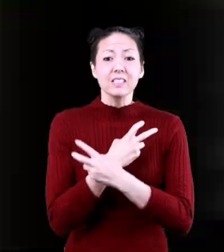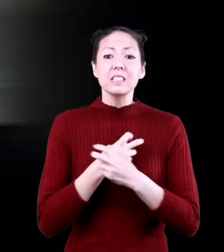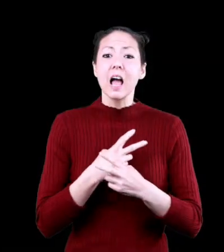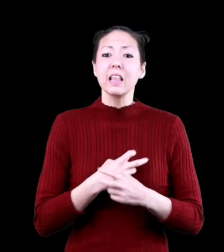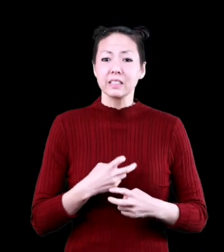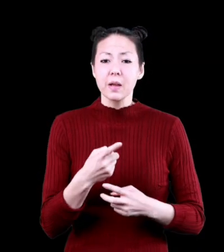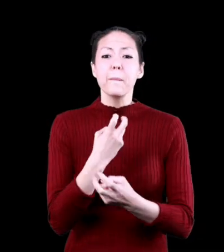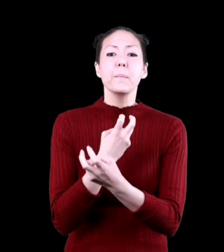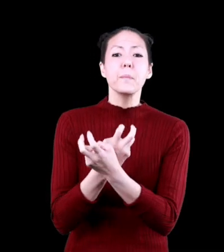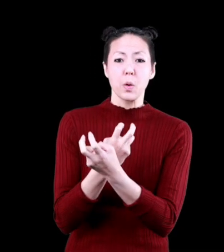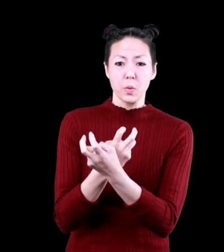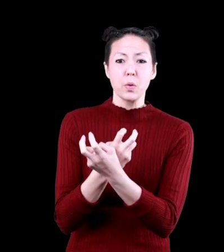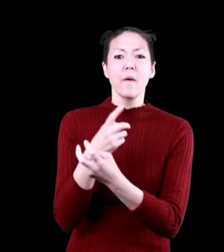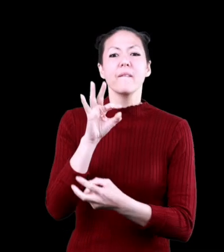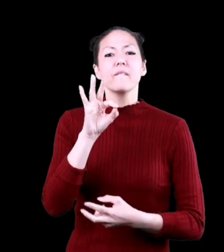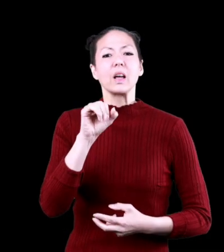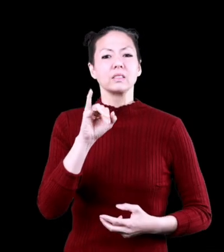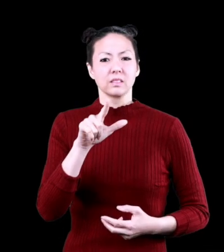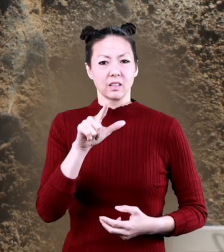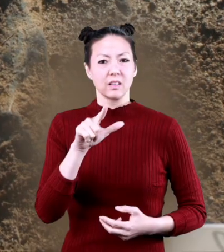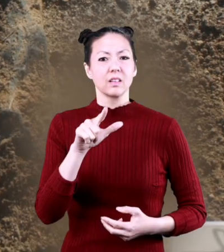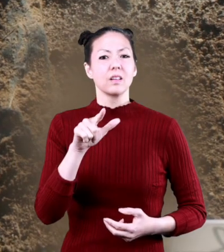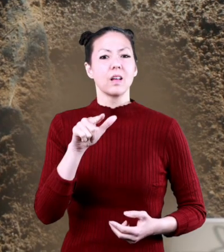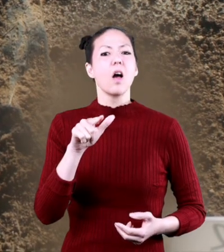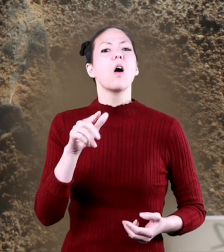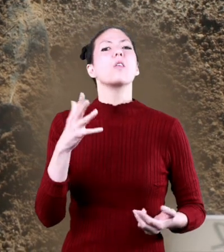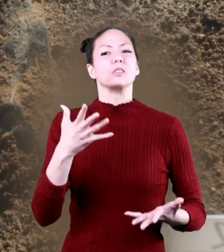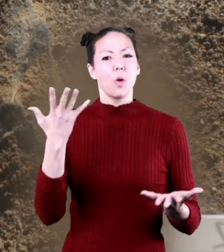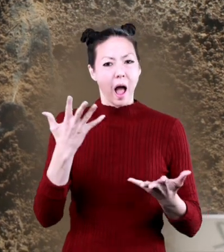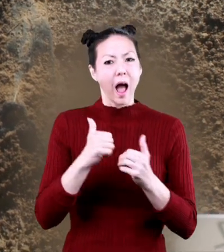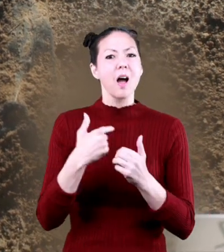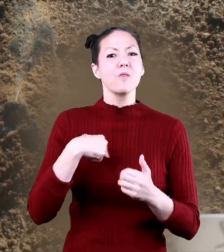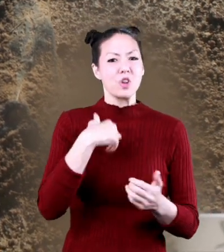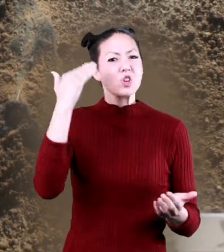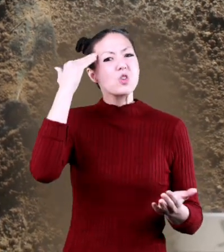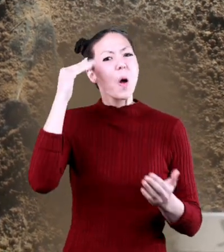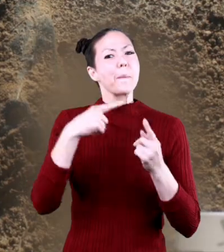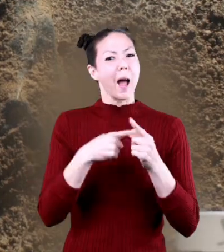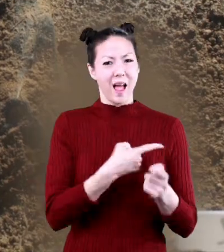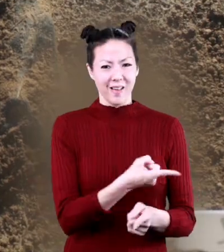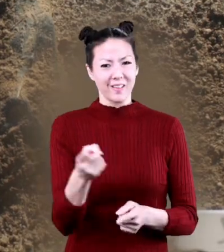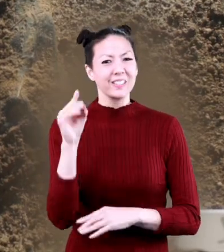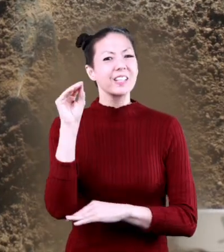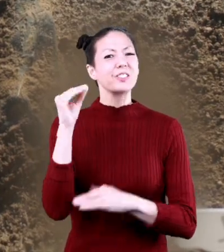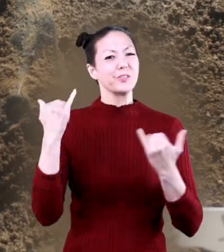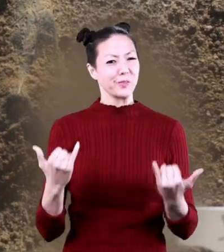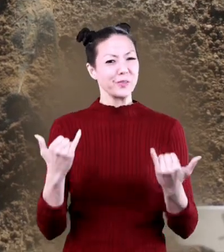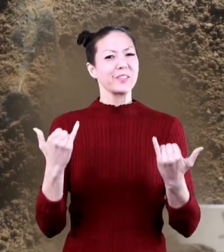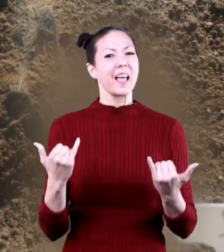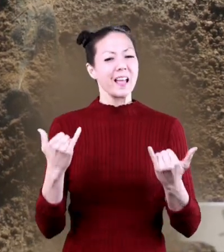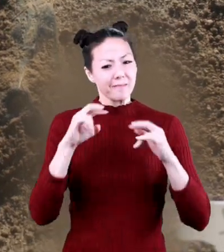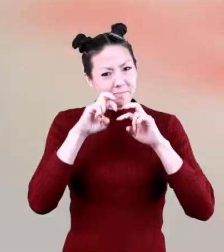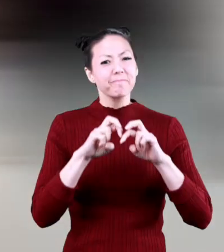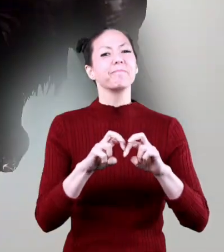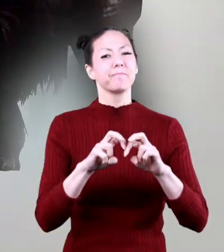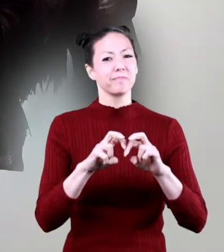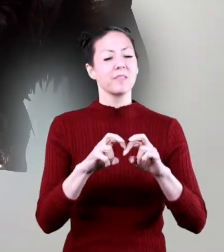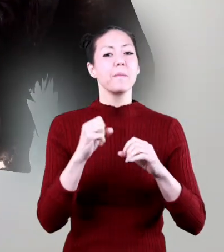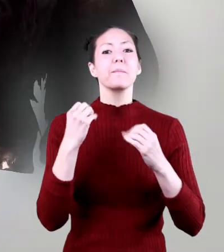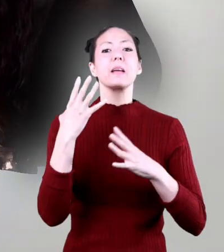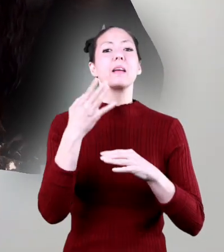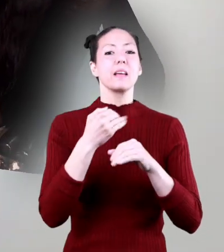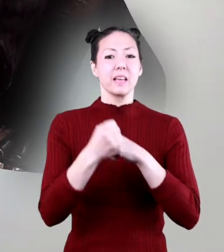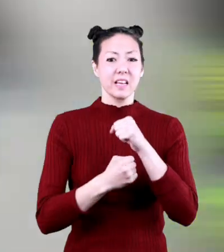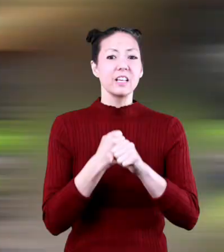skeletons bones and fossils are why we know so much about dinosaurs today and